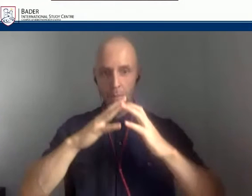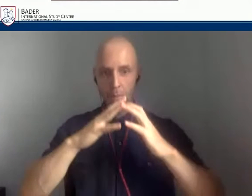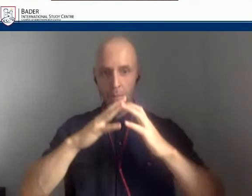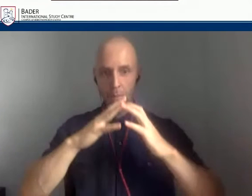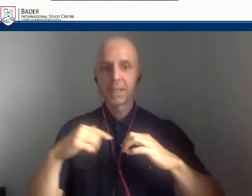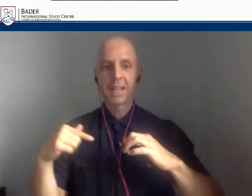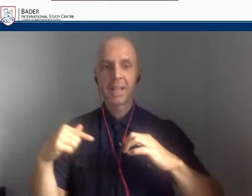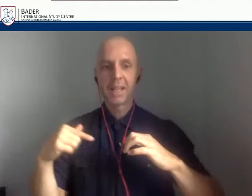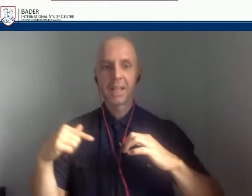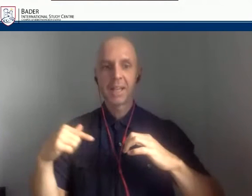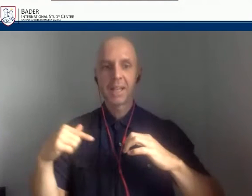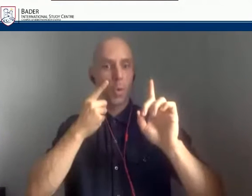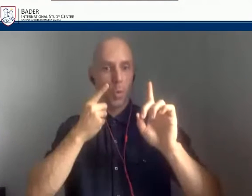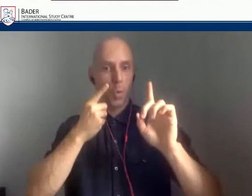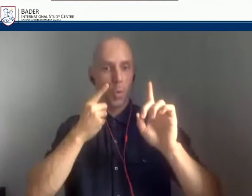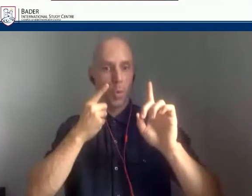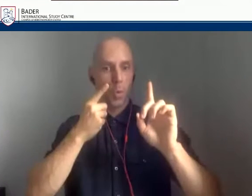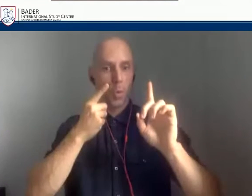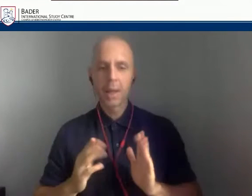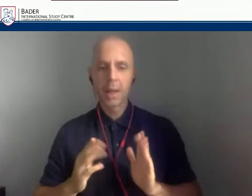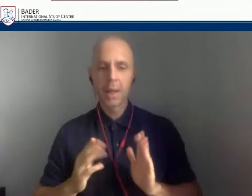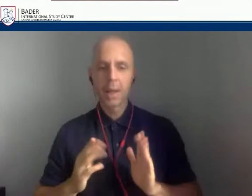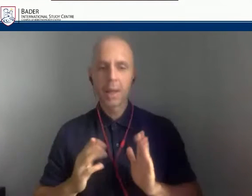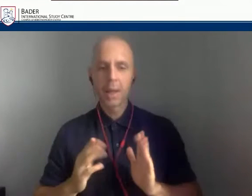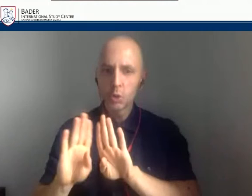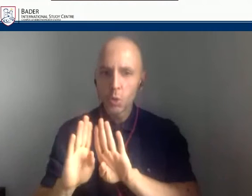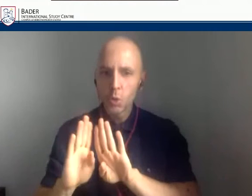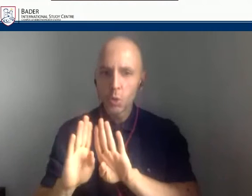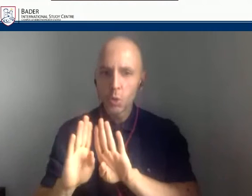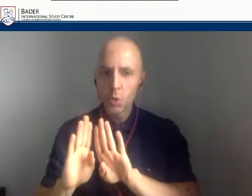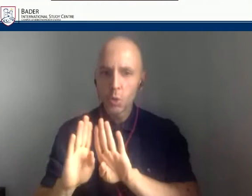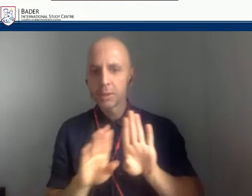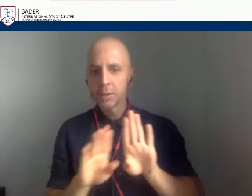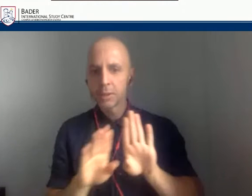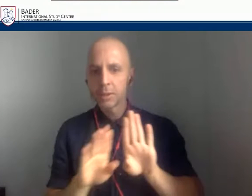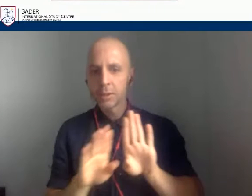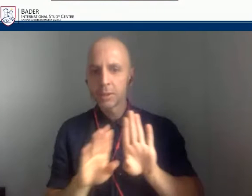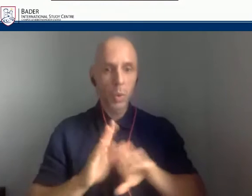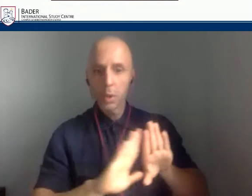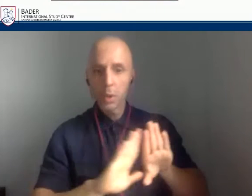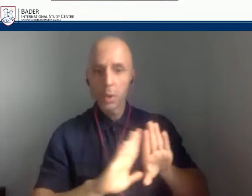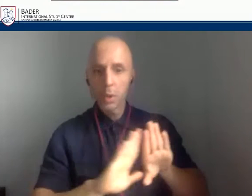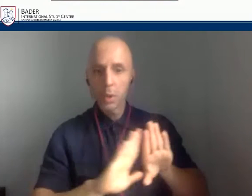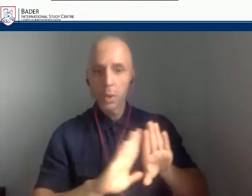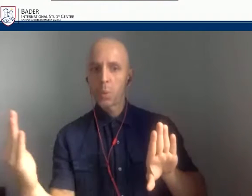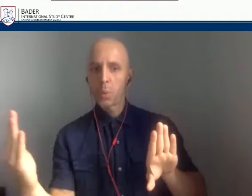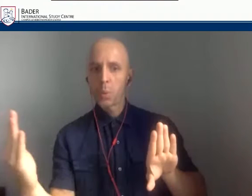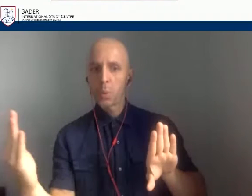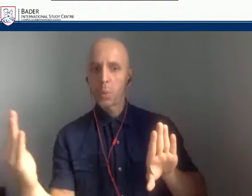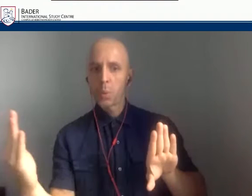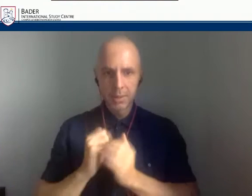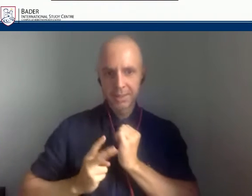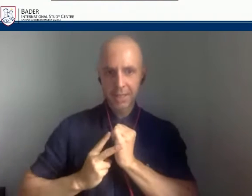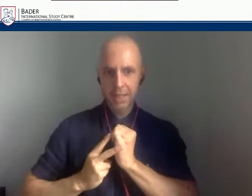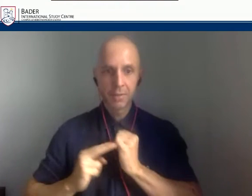the wood paneling stripped out and even some of the bricks and used to build a